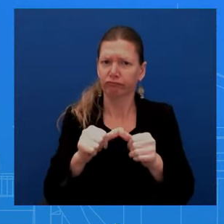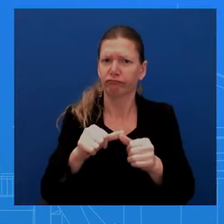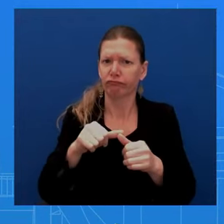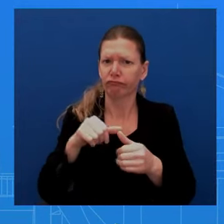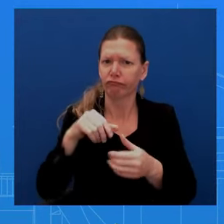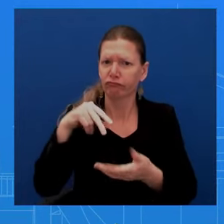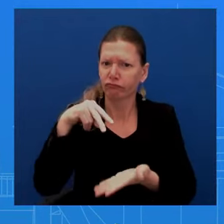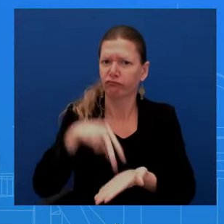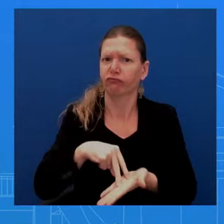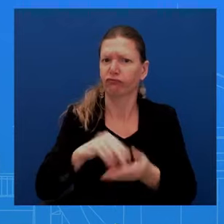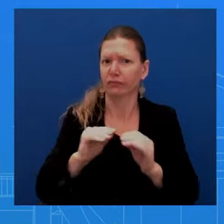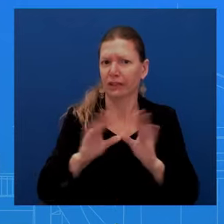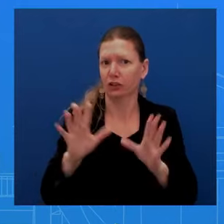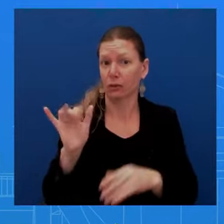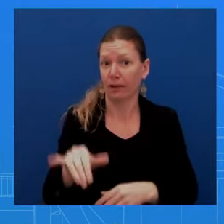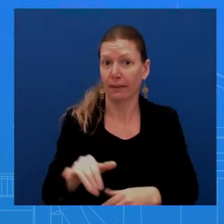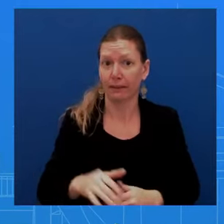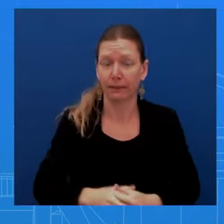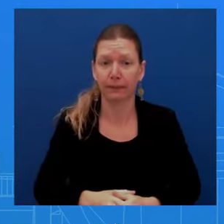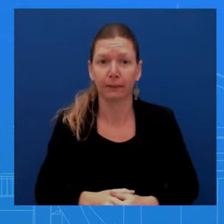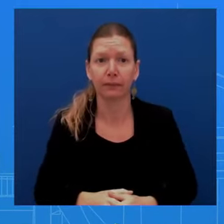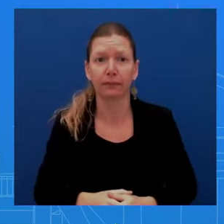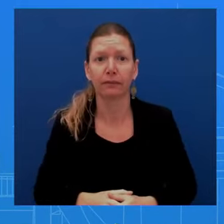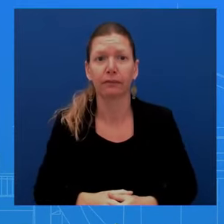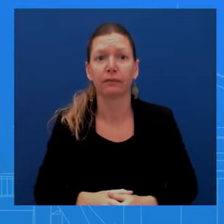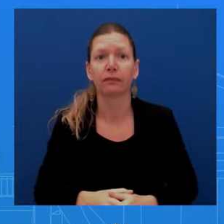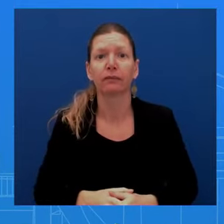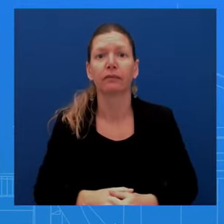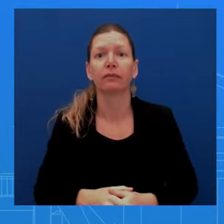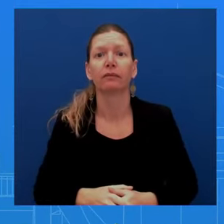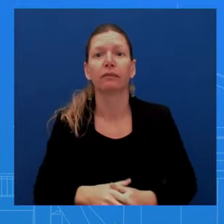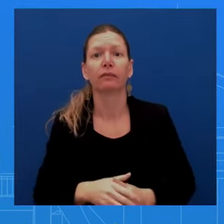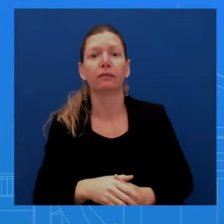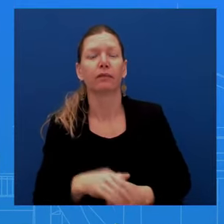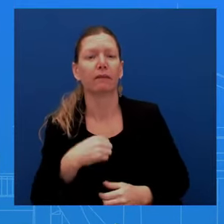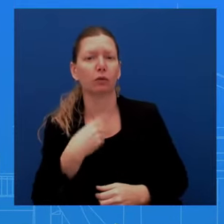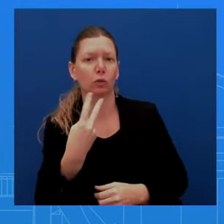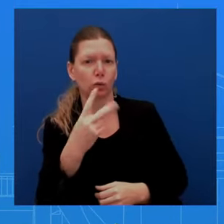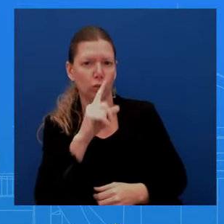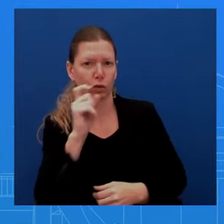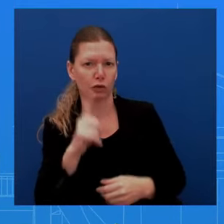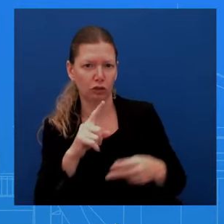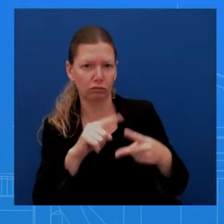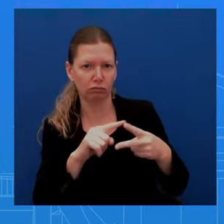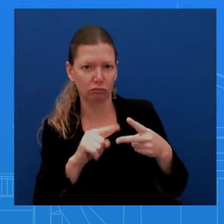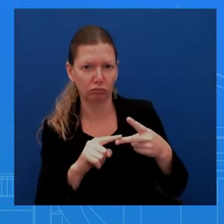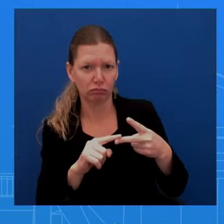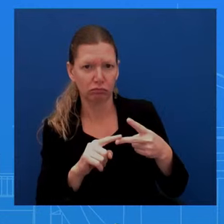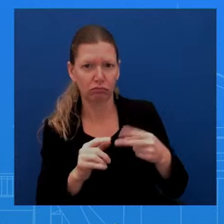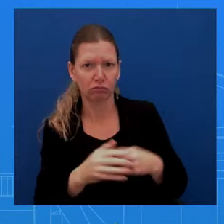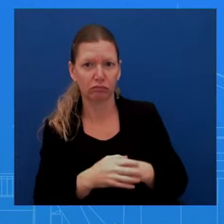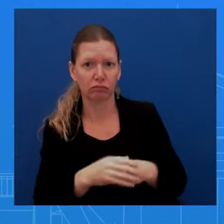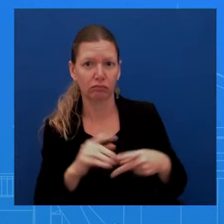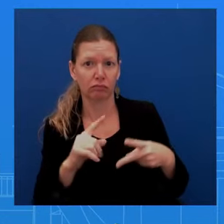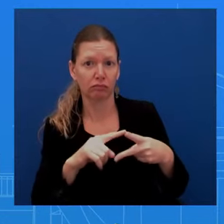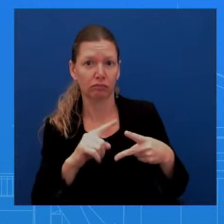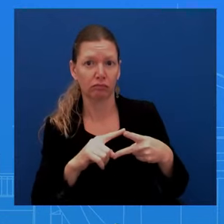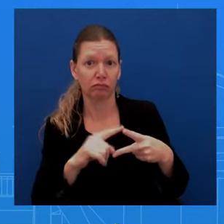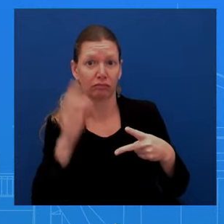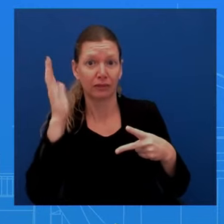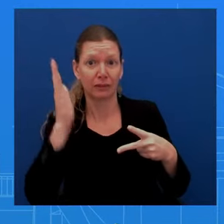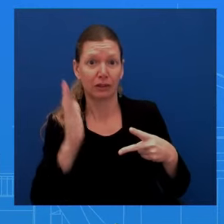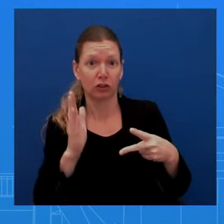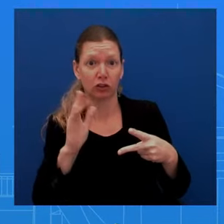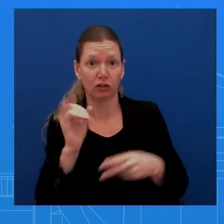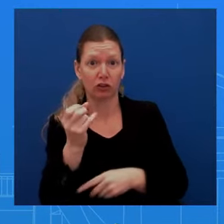you want to kick yourself? Thank you. two topics that I made. Yes, there are reports that Speaker Johnson might renege on the top line spending deal that he's reached with